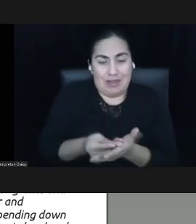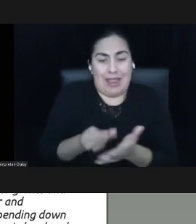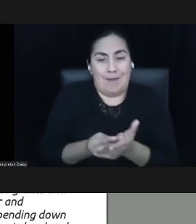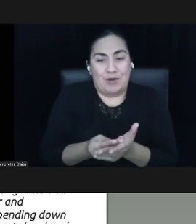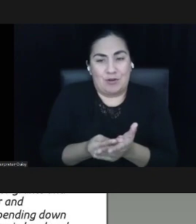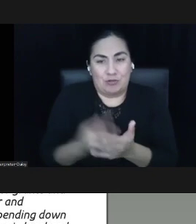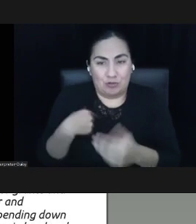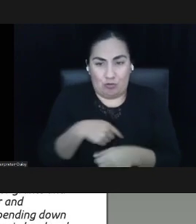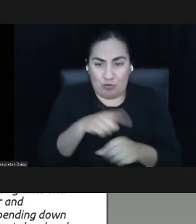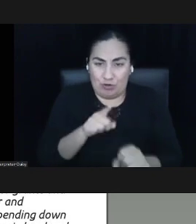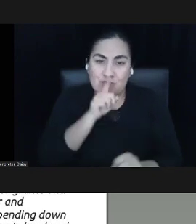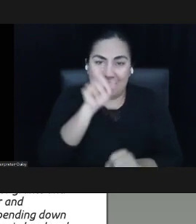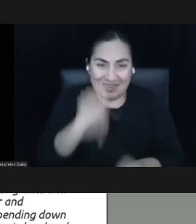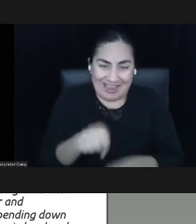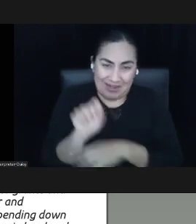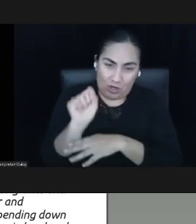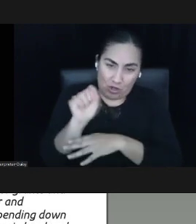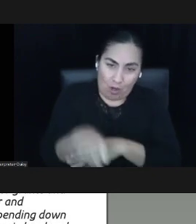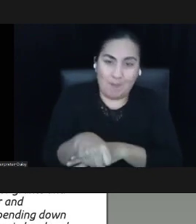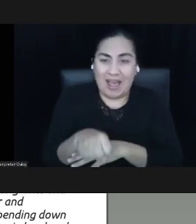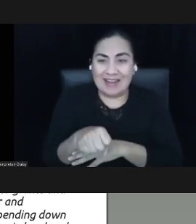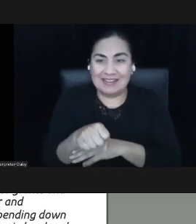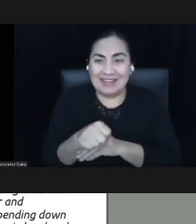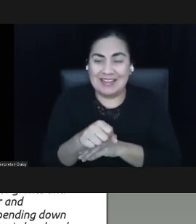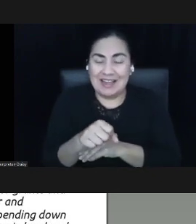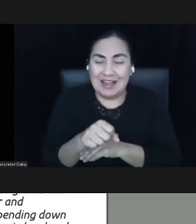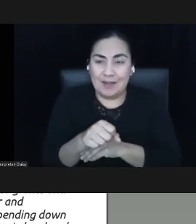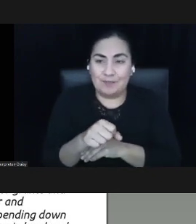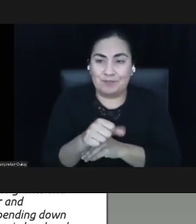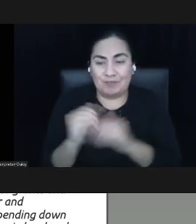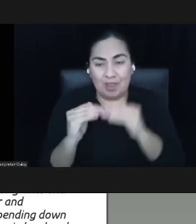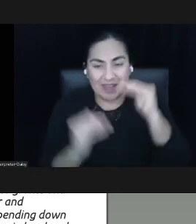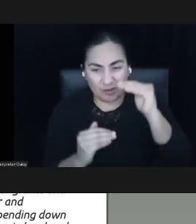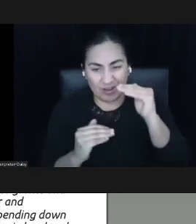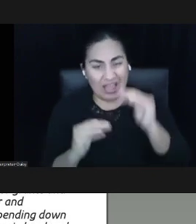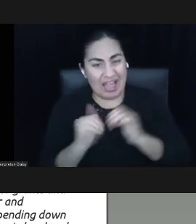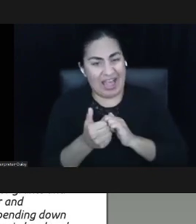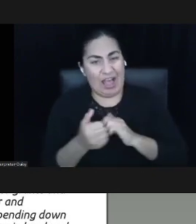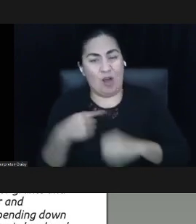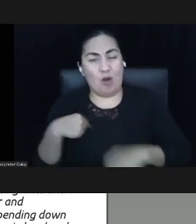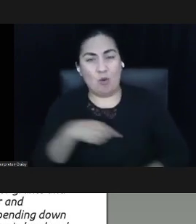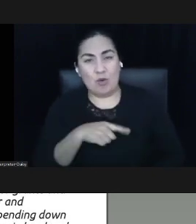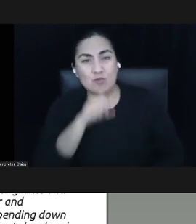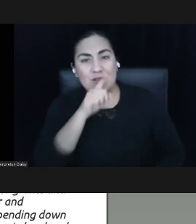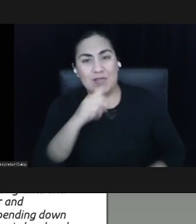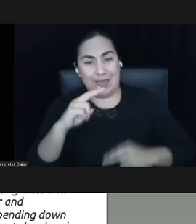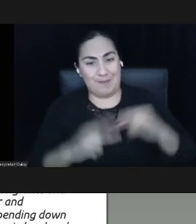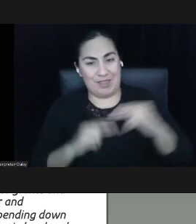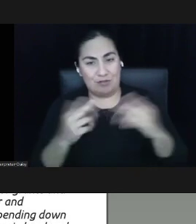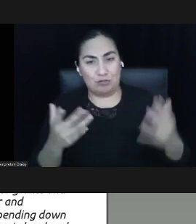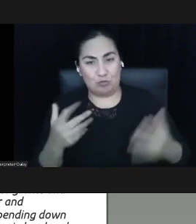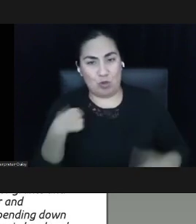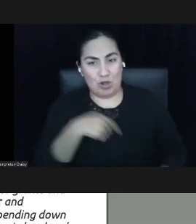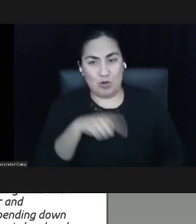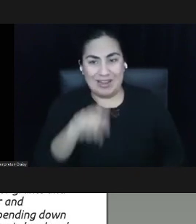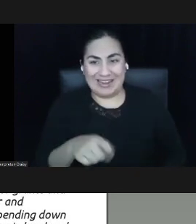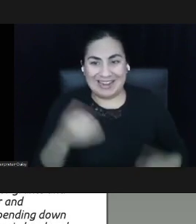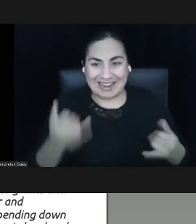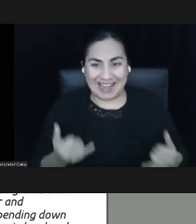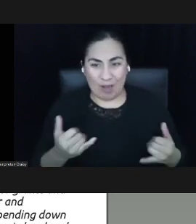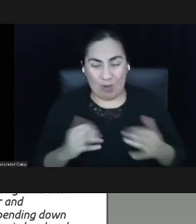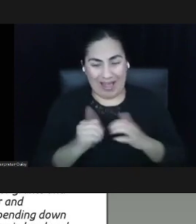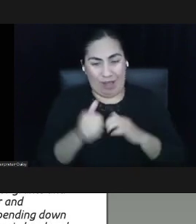inequity? And how do we really build what we need now? How do we act with the level of